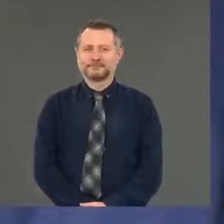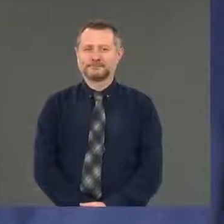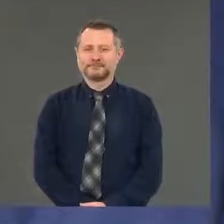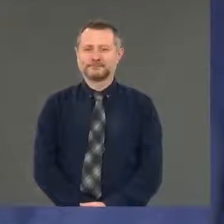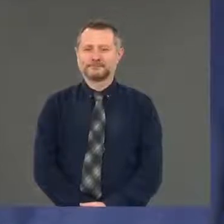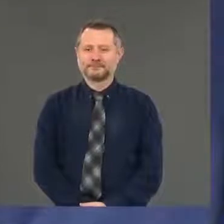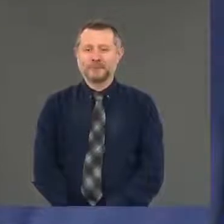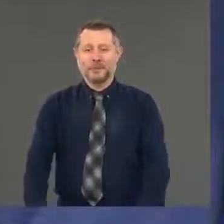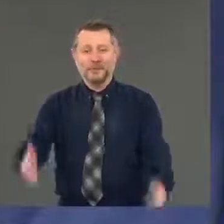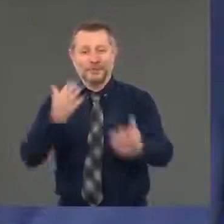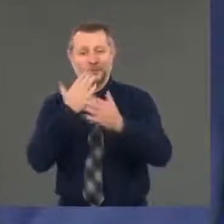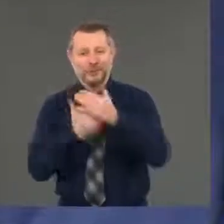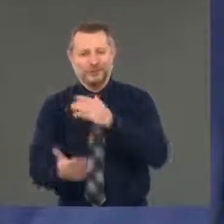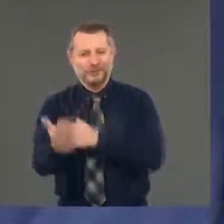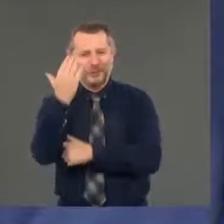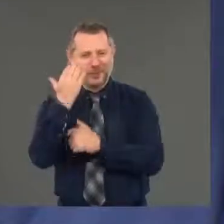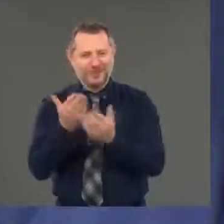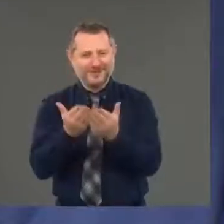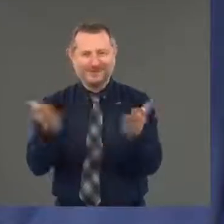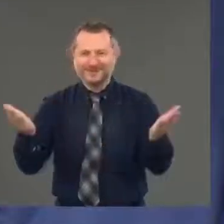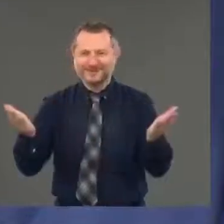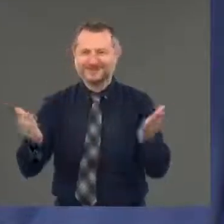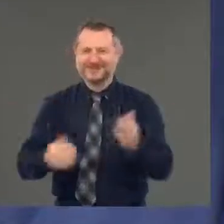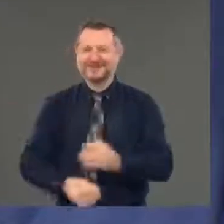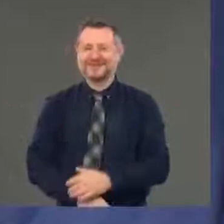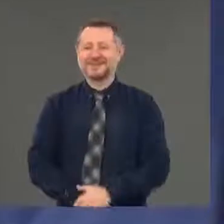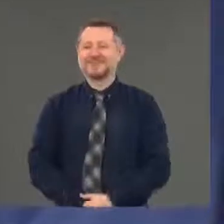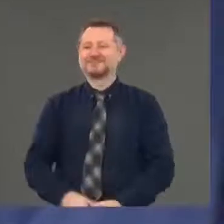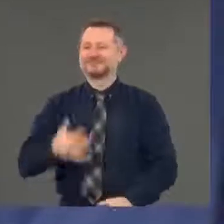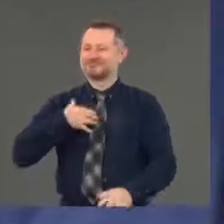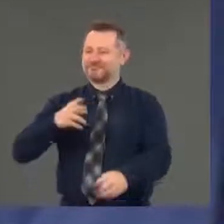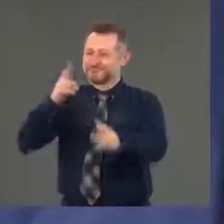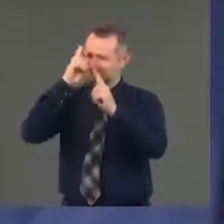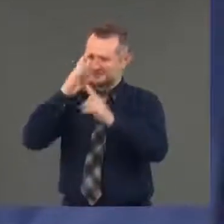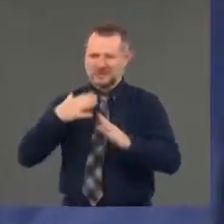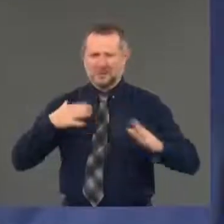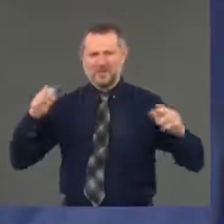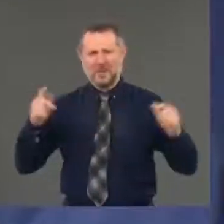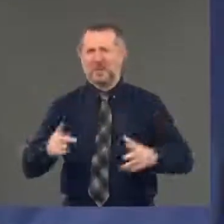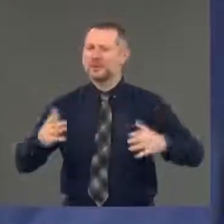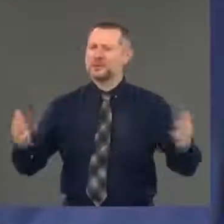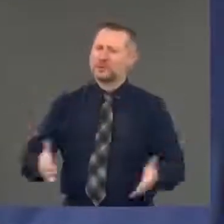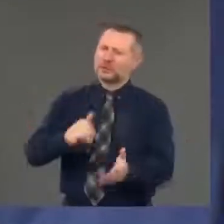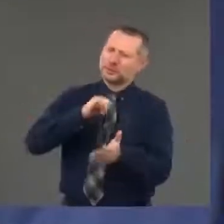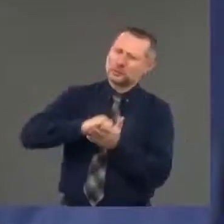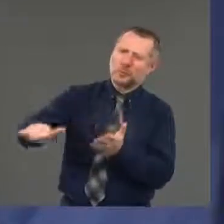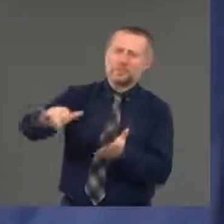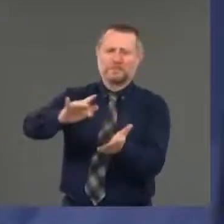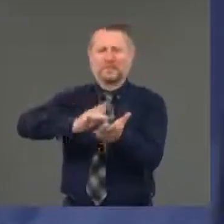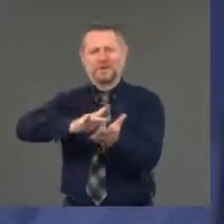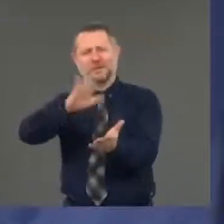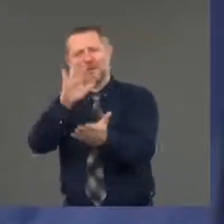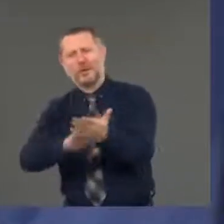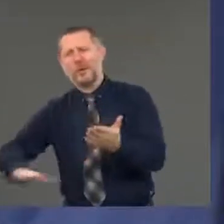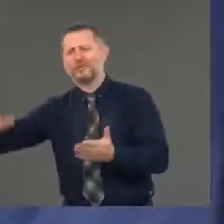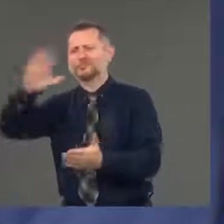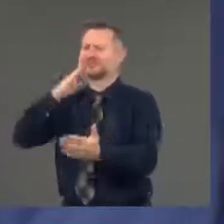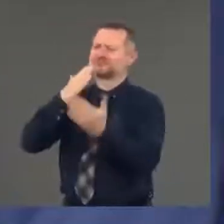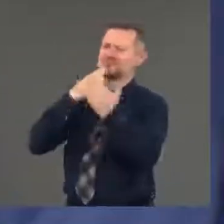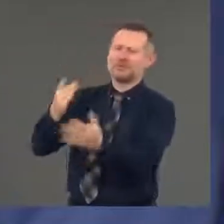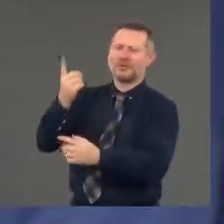Good morning. Pleasure to be back at New York Medical College. want to thank Dr. Kadish and all his colleagues for